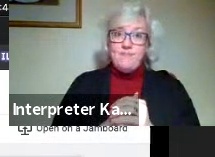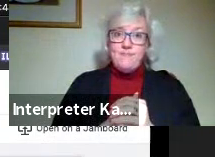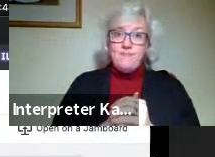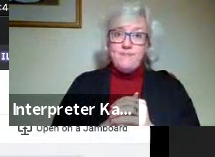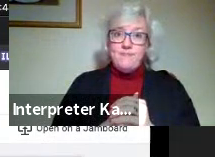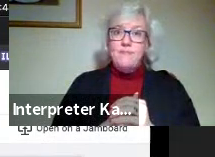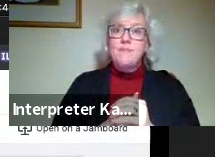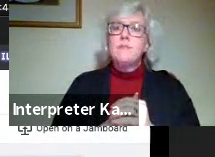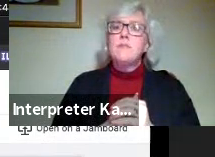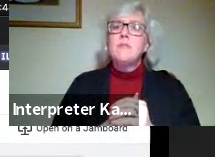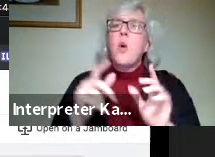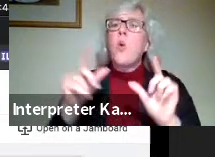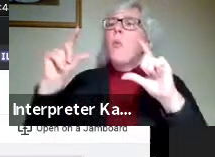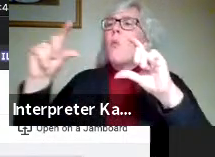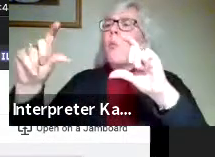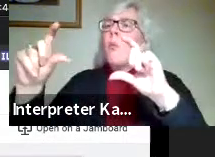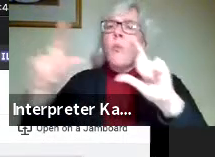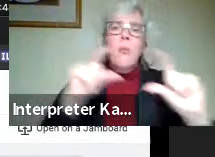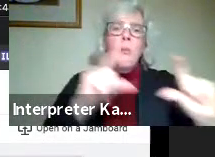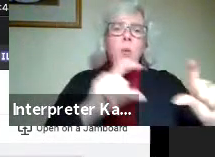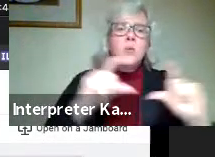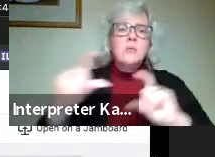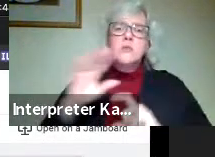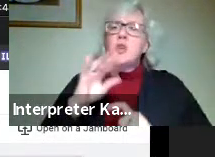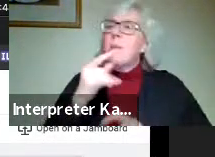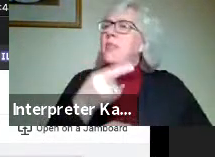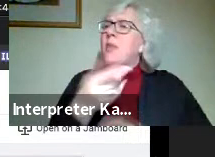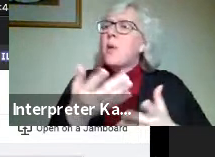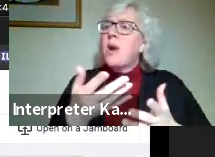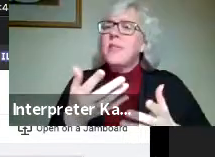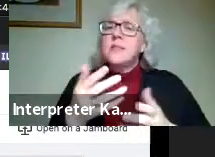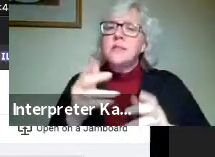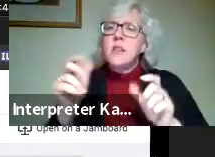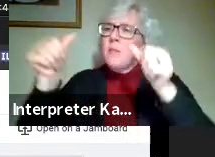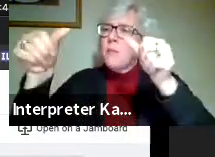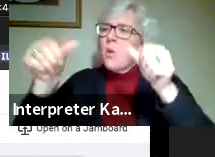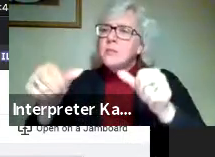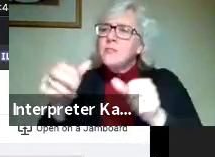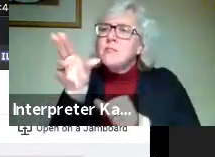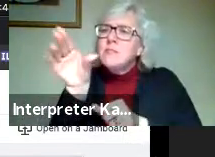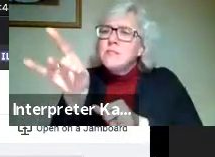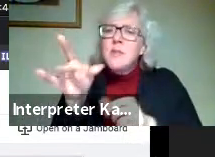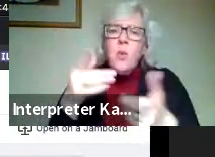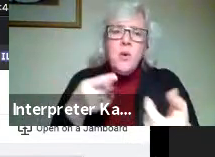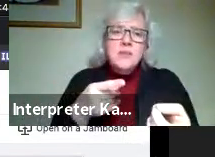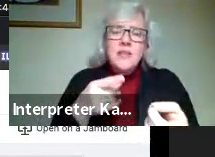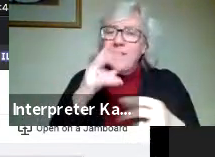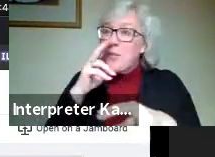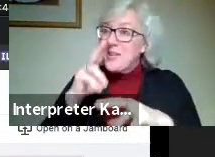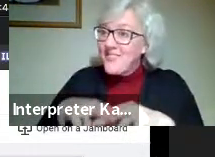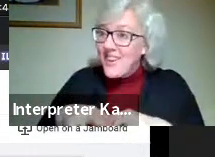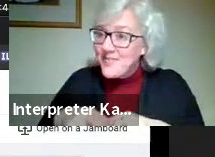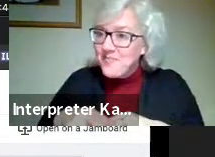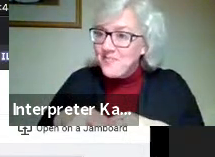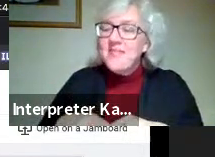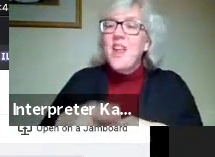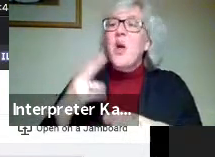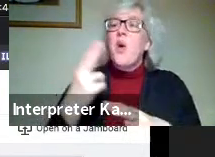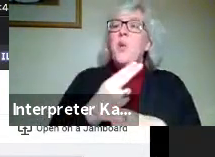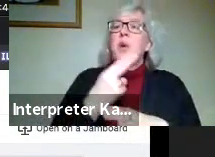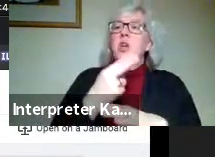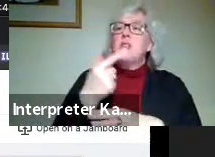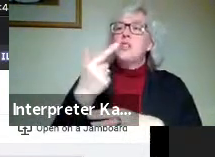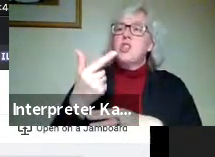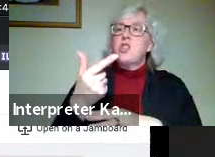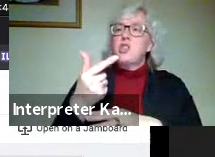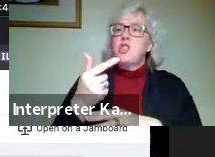What are these little post-it notes to you guys? Maybe talk a little bit about these. These are kind of interesting. Yeah. What's fun is we use the G suite, the